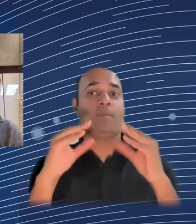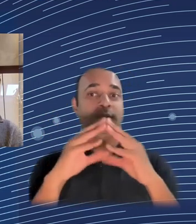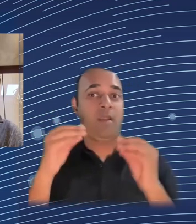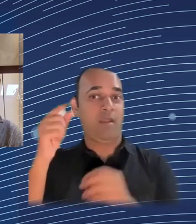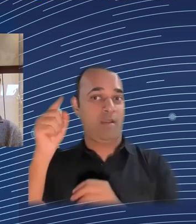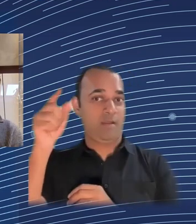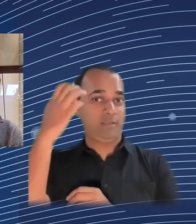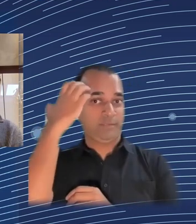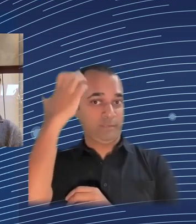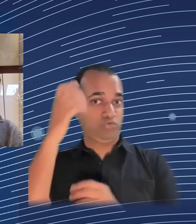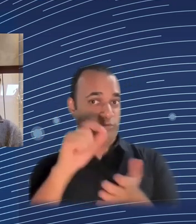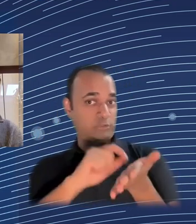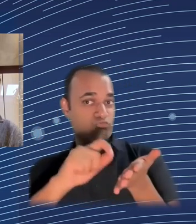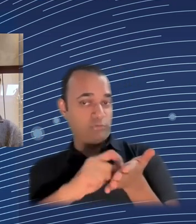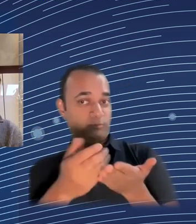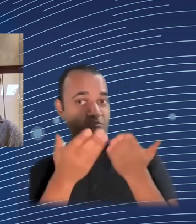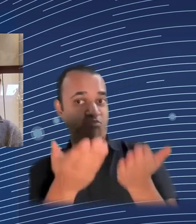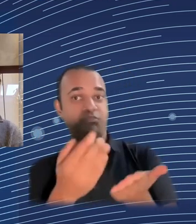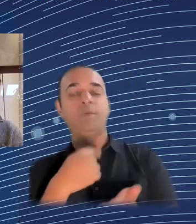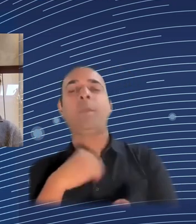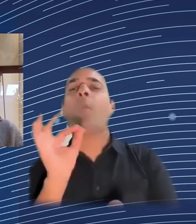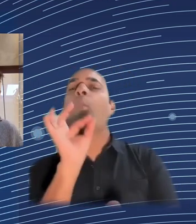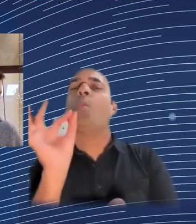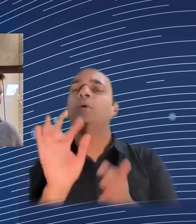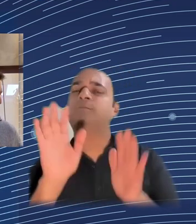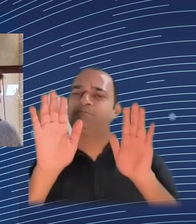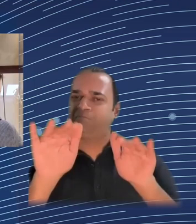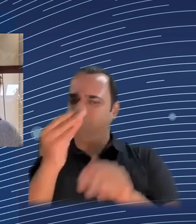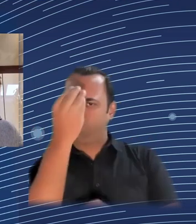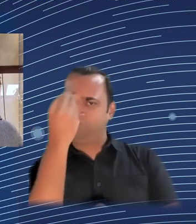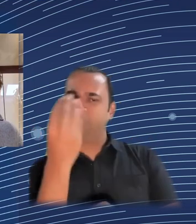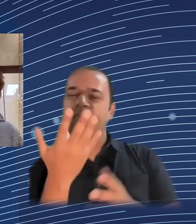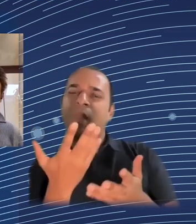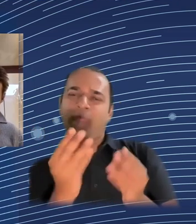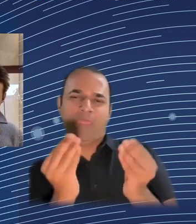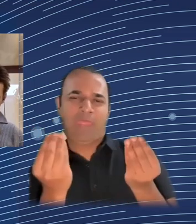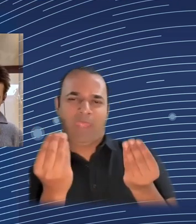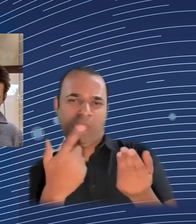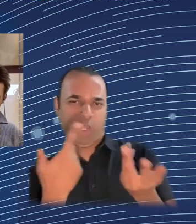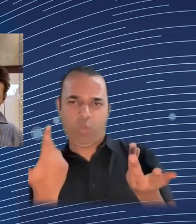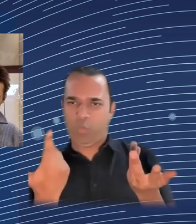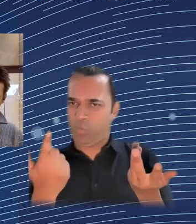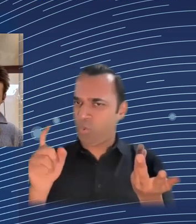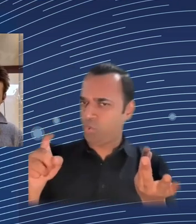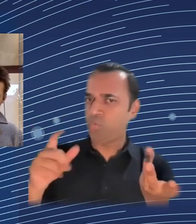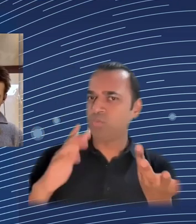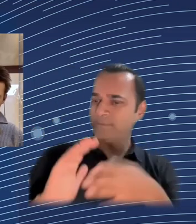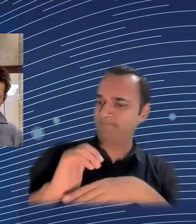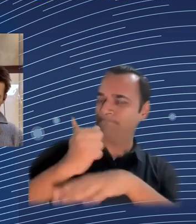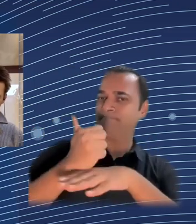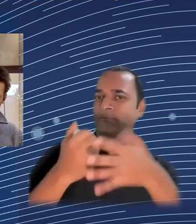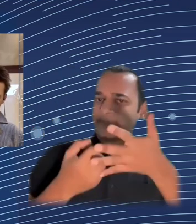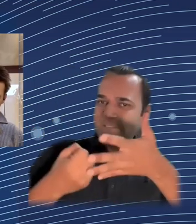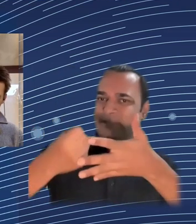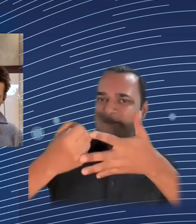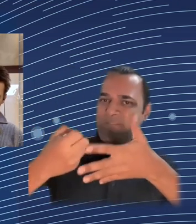think that the way that Cohesion Funds are distributed, in terms of their priority, is still lagging behind particular developments. So about